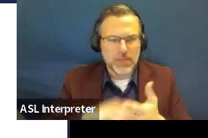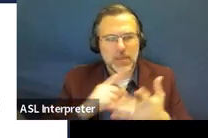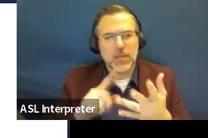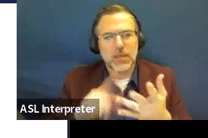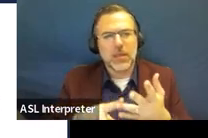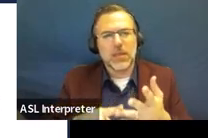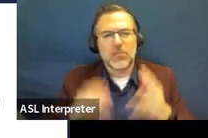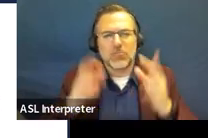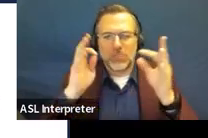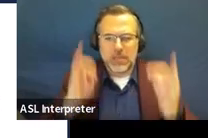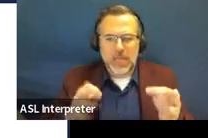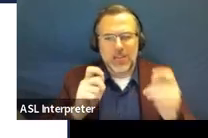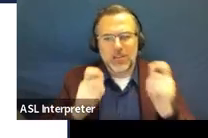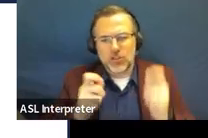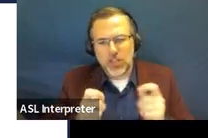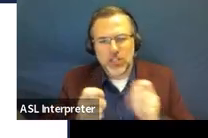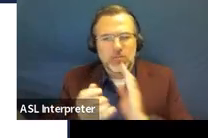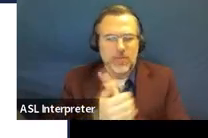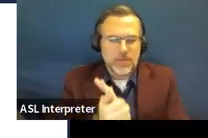review of the IEP.